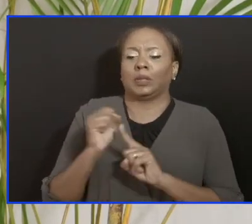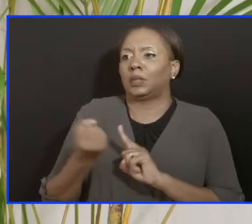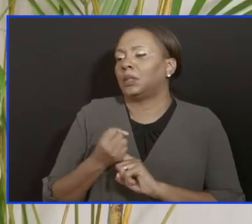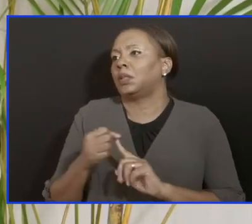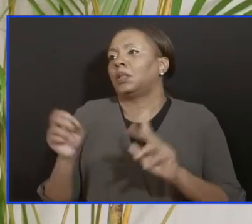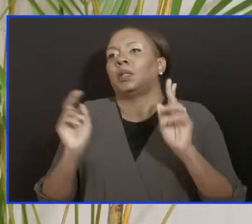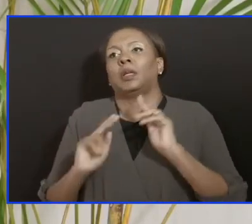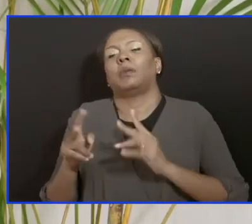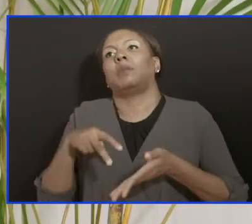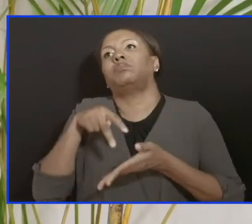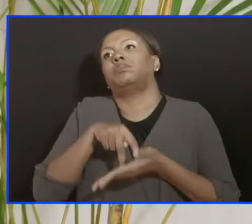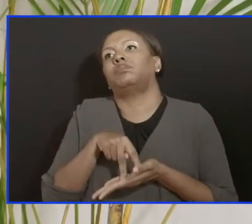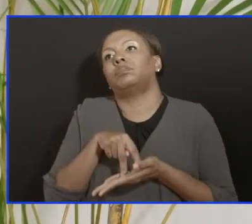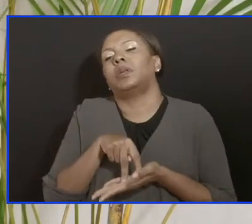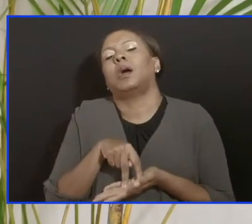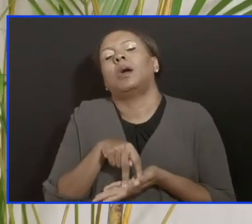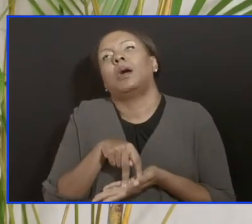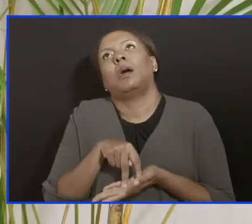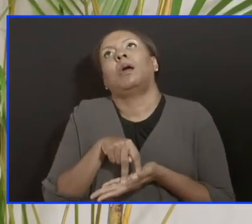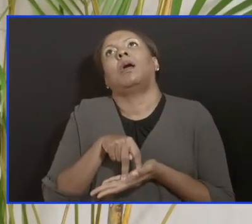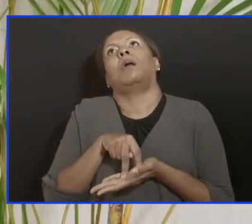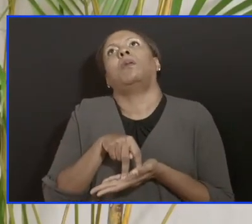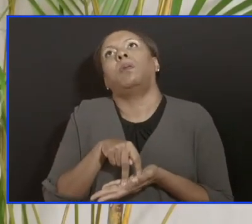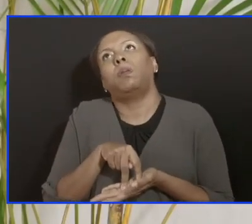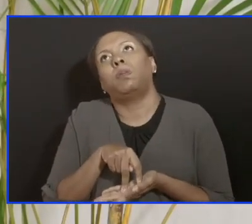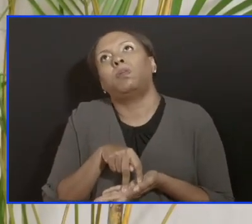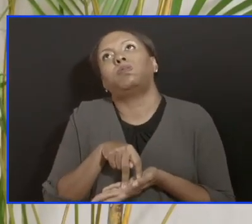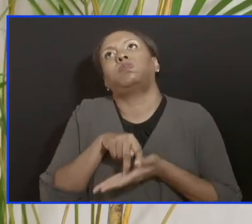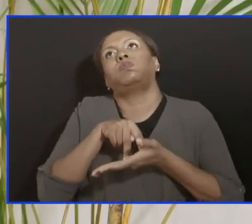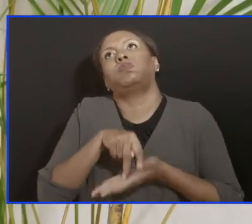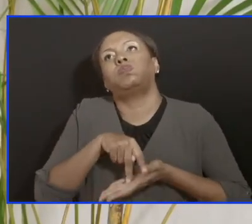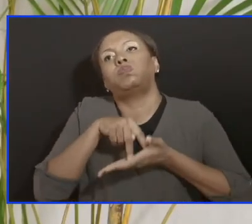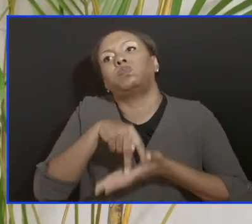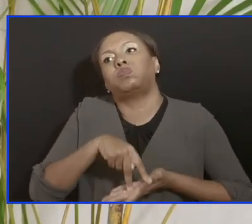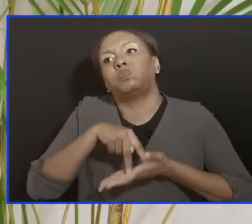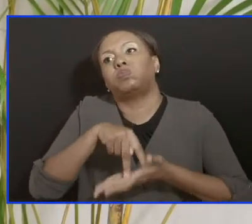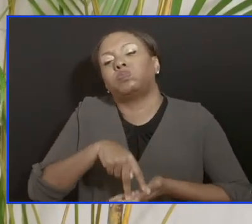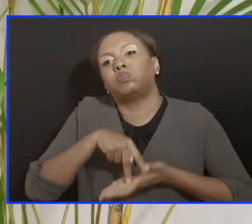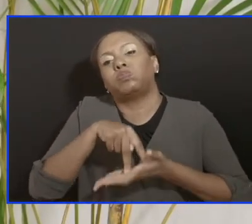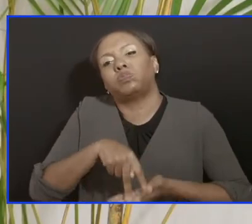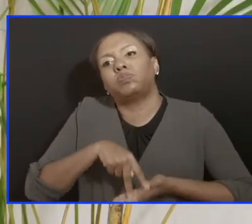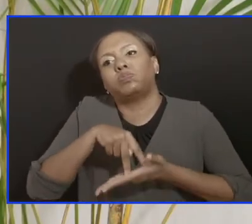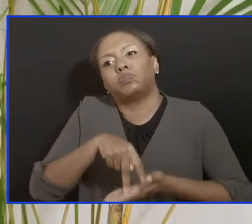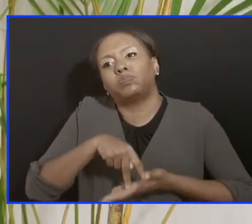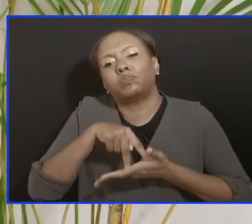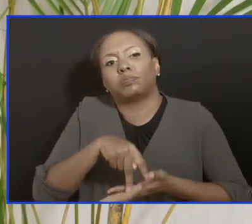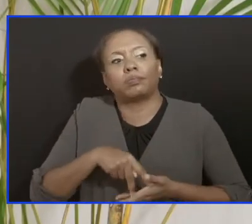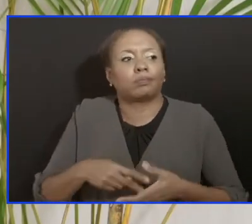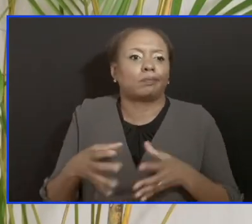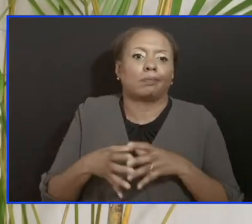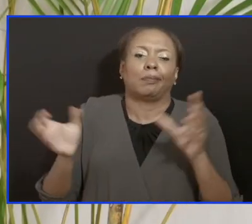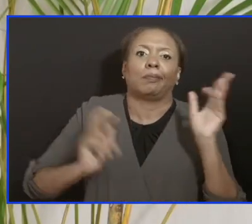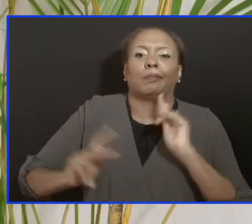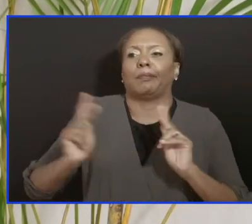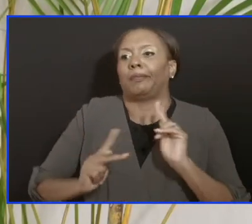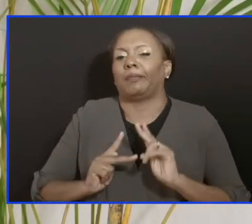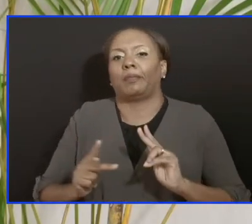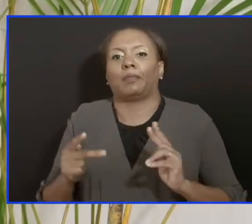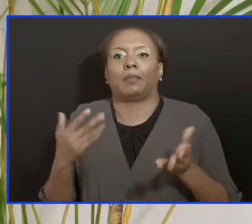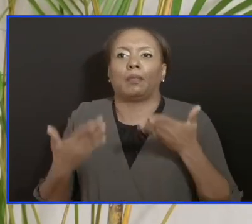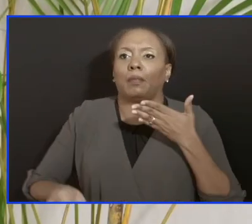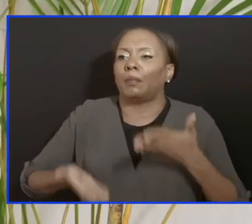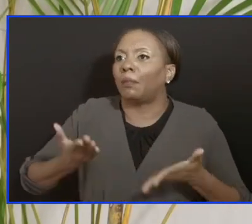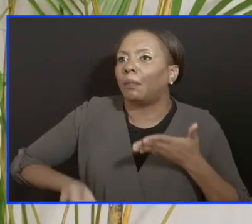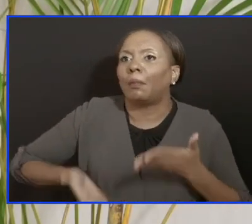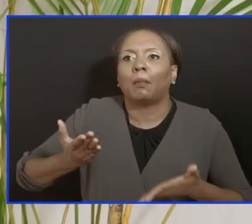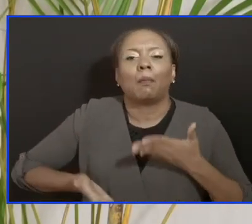standing in the line waiting for so long under those conditions, especially when a lot of these persons might have been persons who were exposed primary